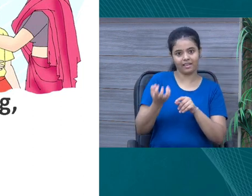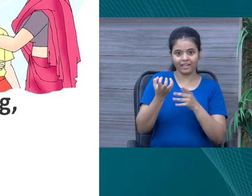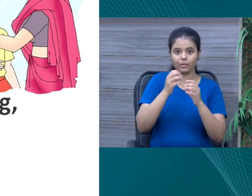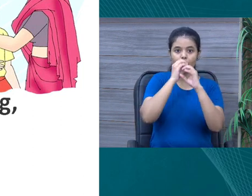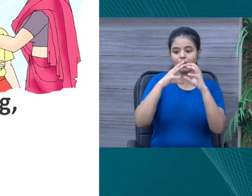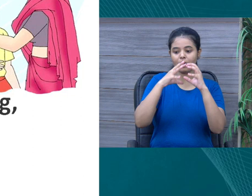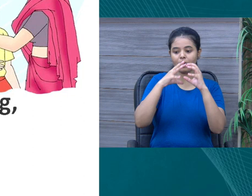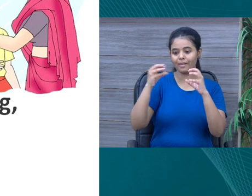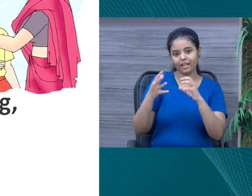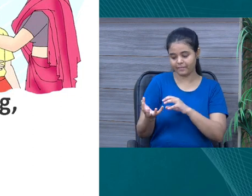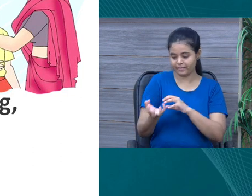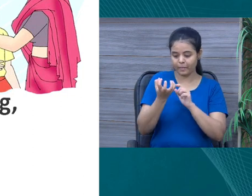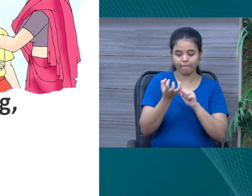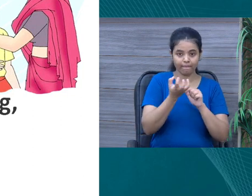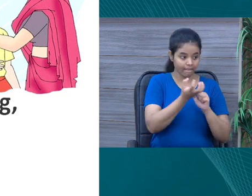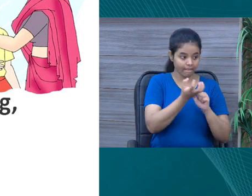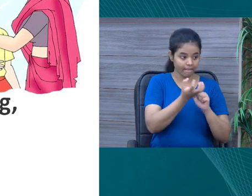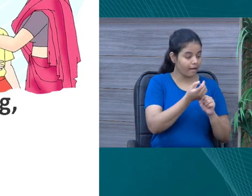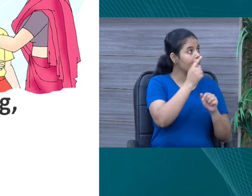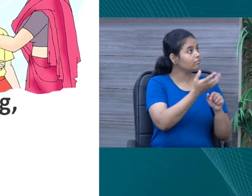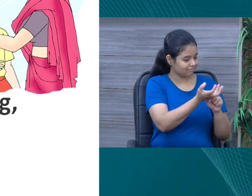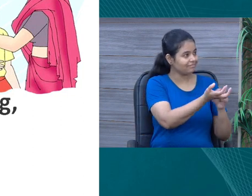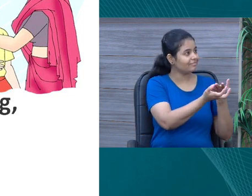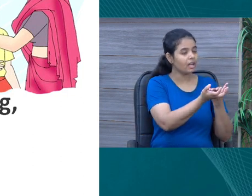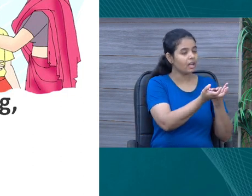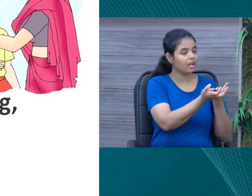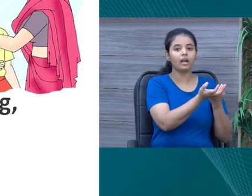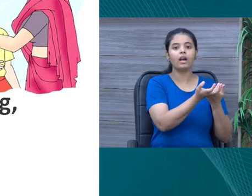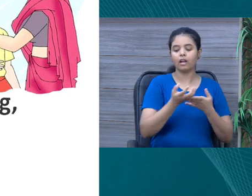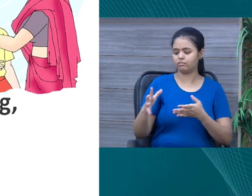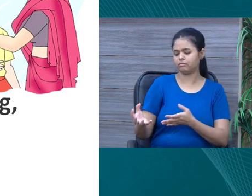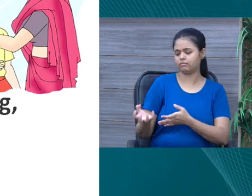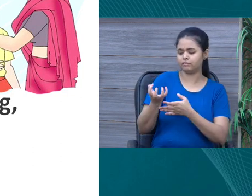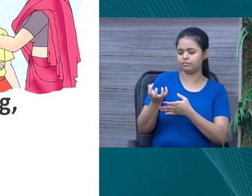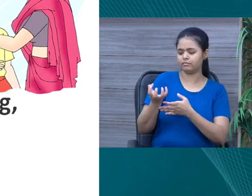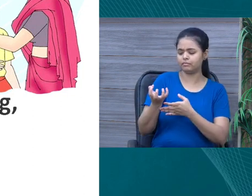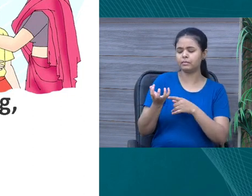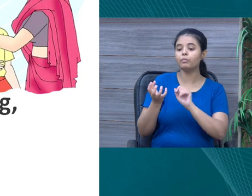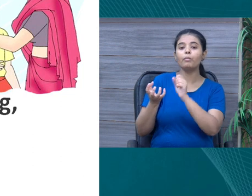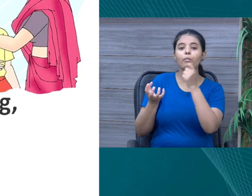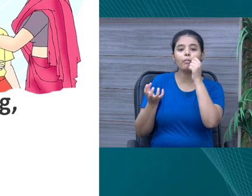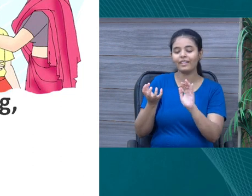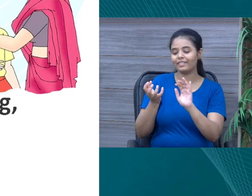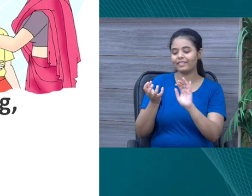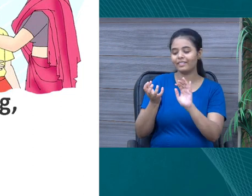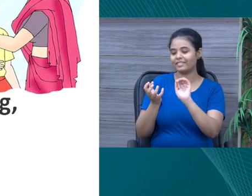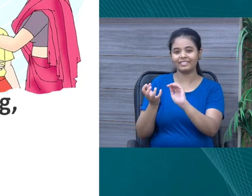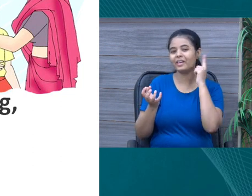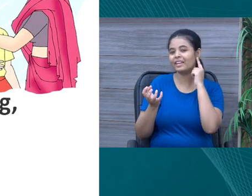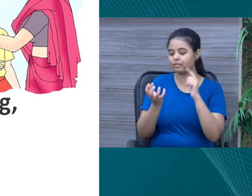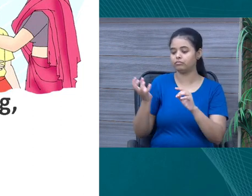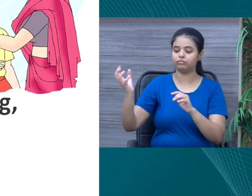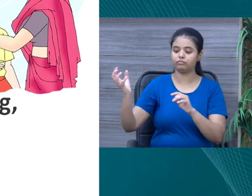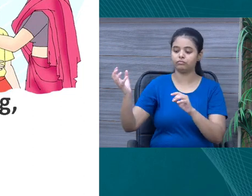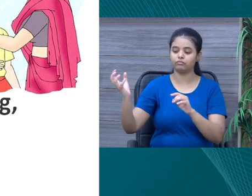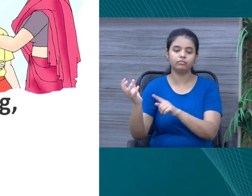So, she shell and took it in her hand and took it her hands. Because, from the ear, you